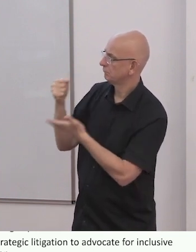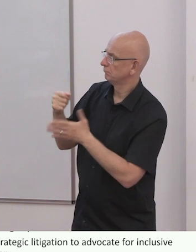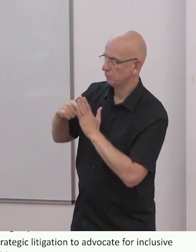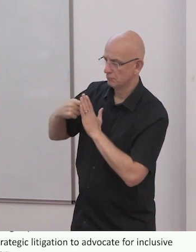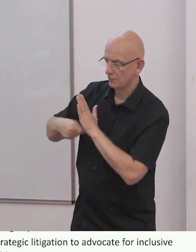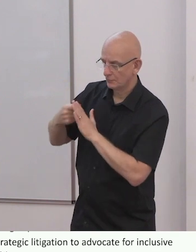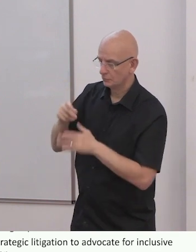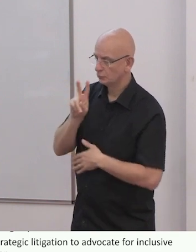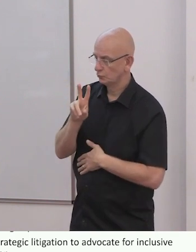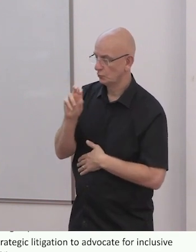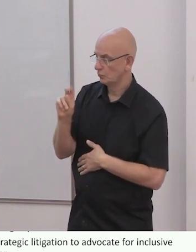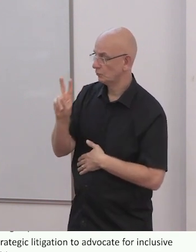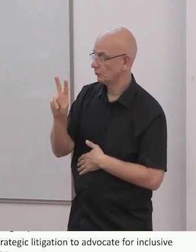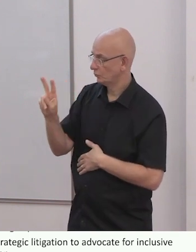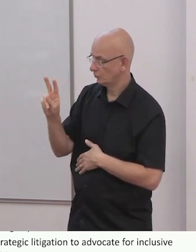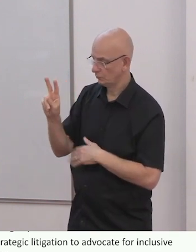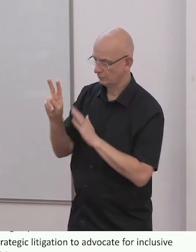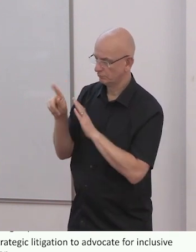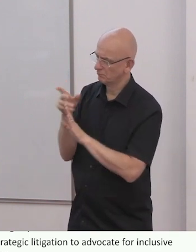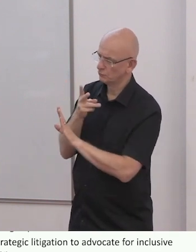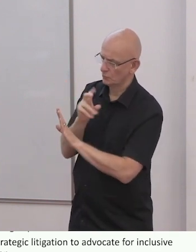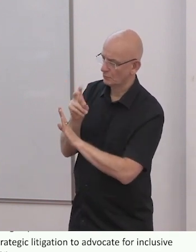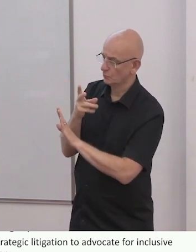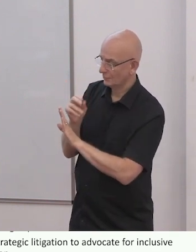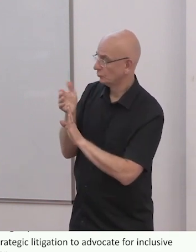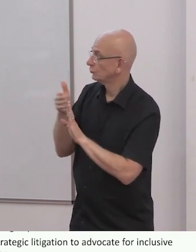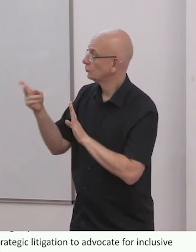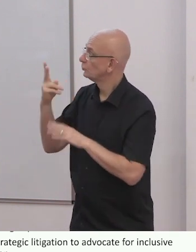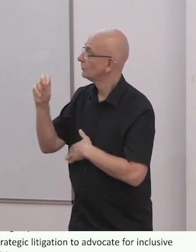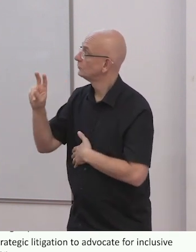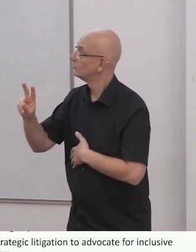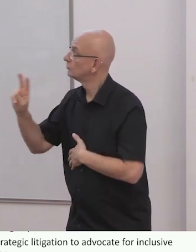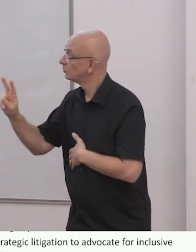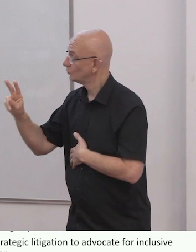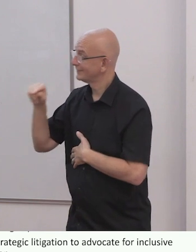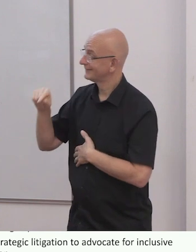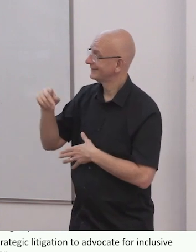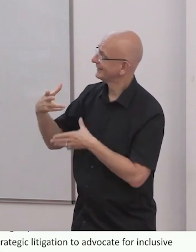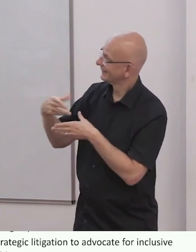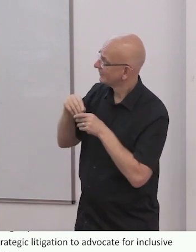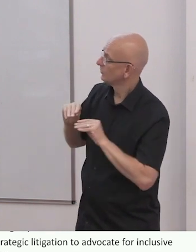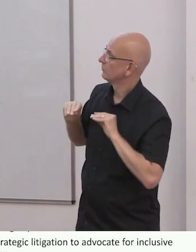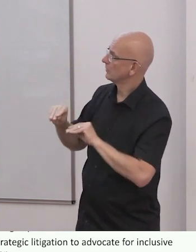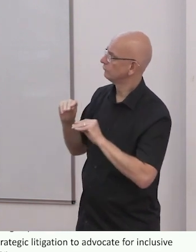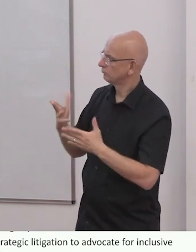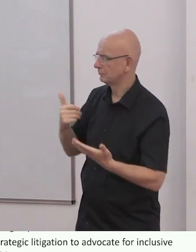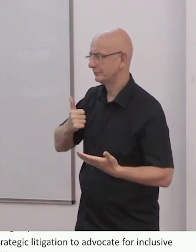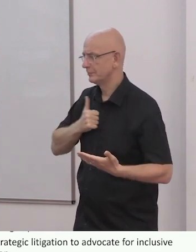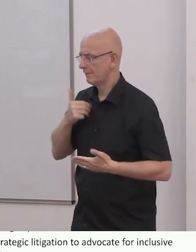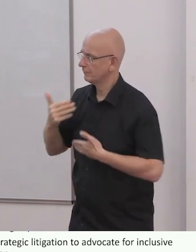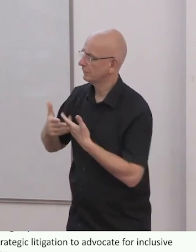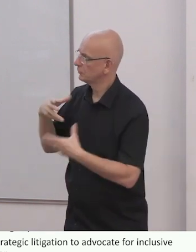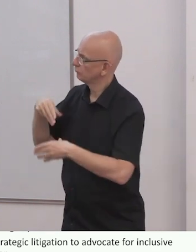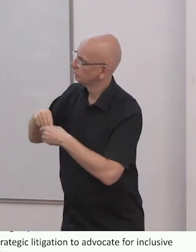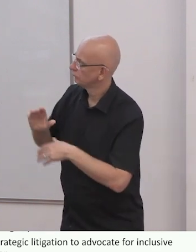technical assistance, support in advocacy tools creation and strategy planning